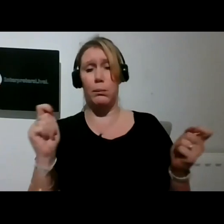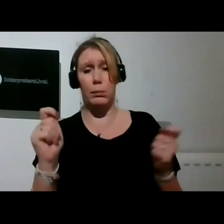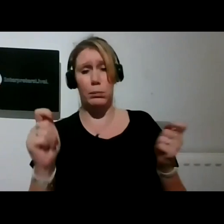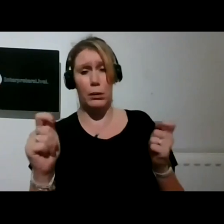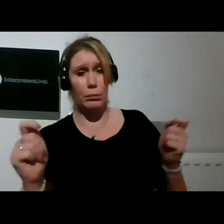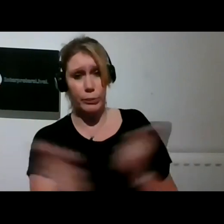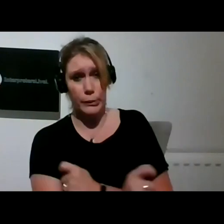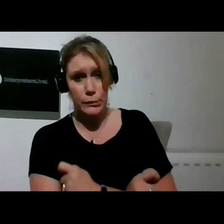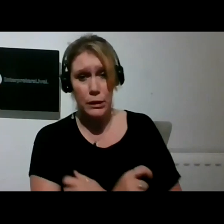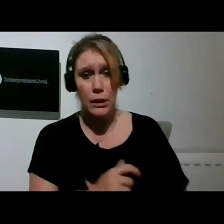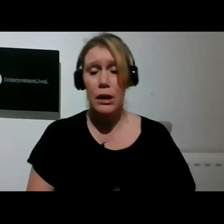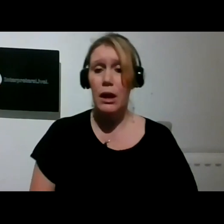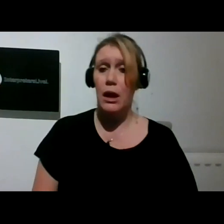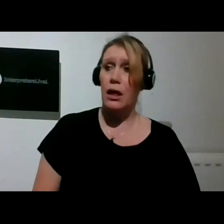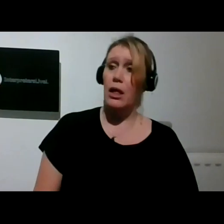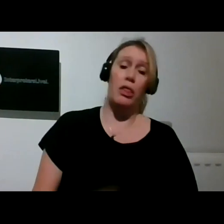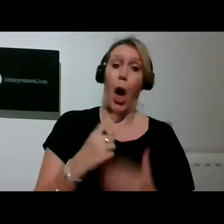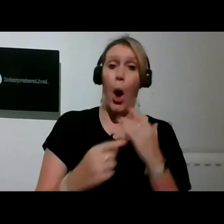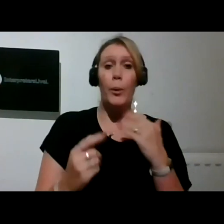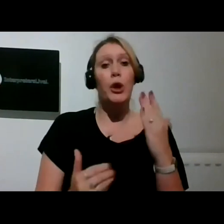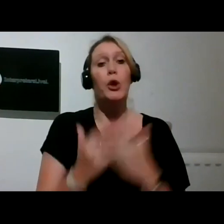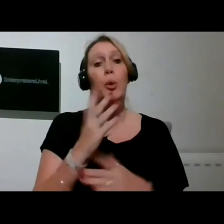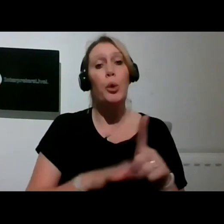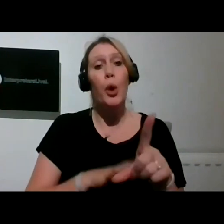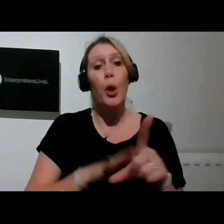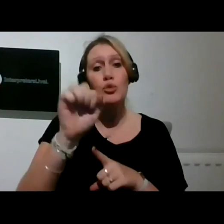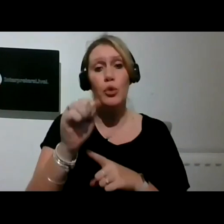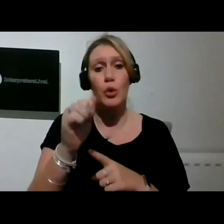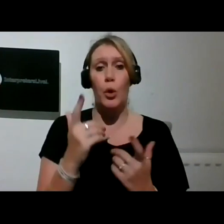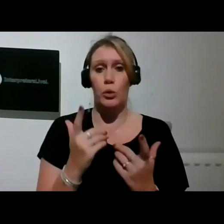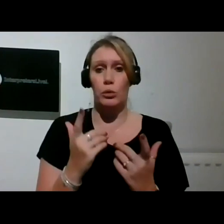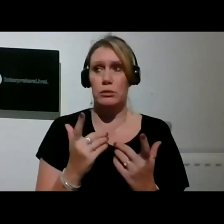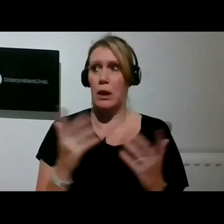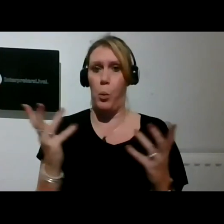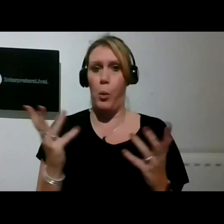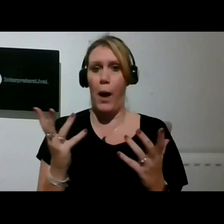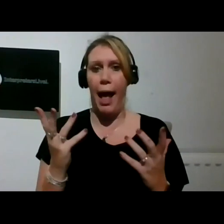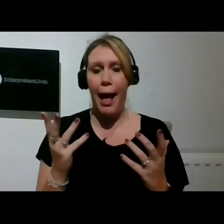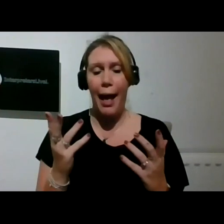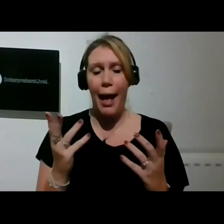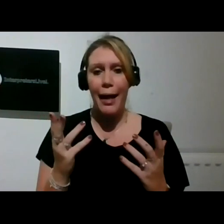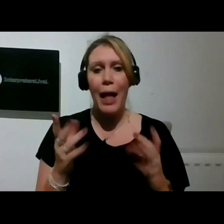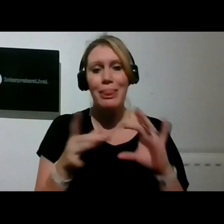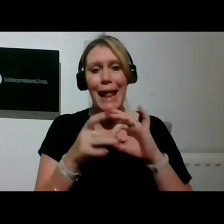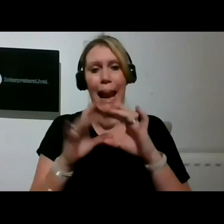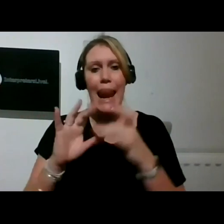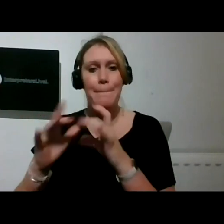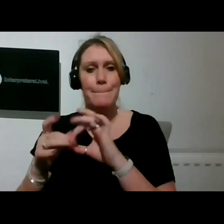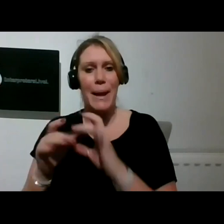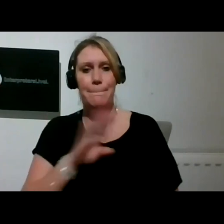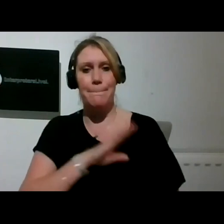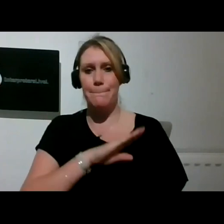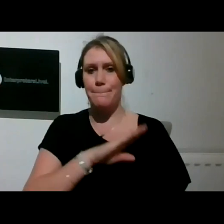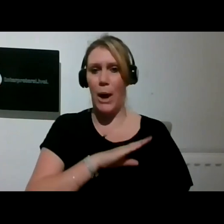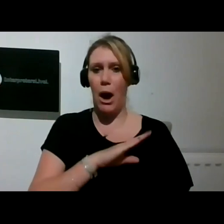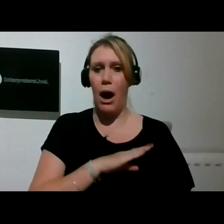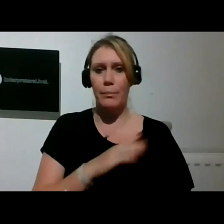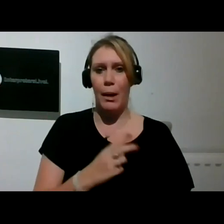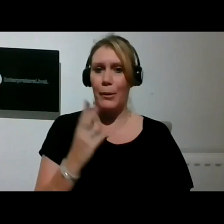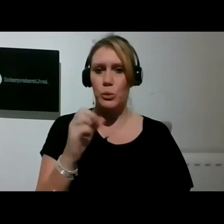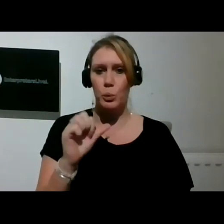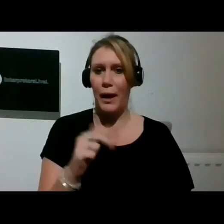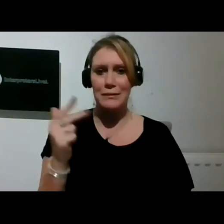The only new cultural facilities are in the Olympic Park, which have become entirely inaccessible to us by 2018.